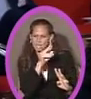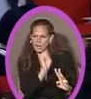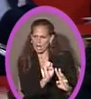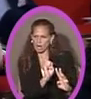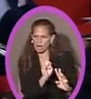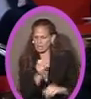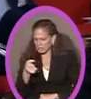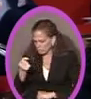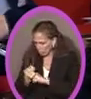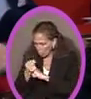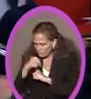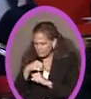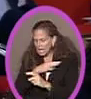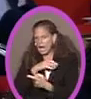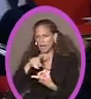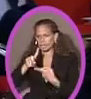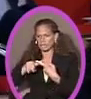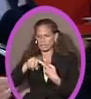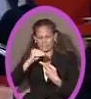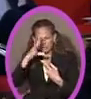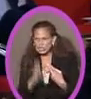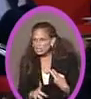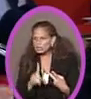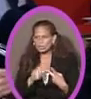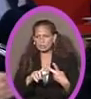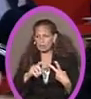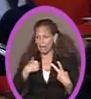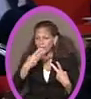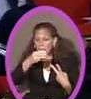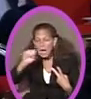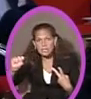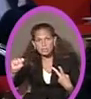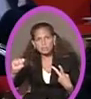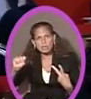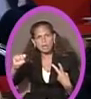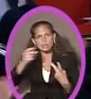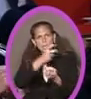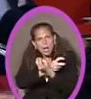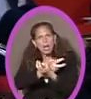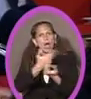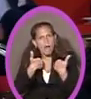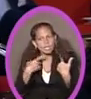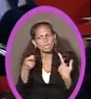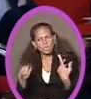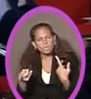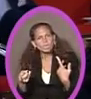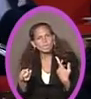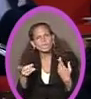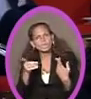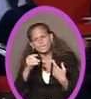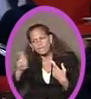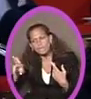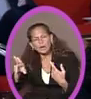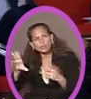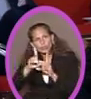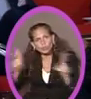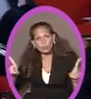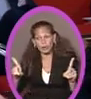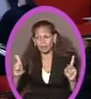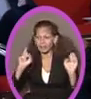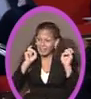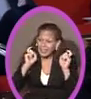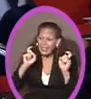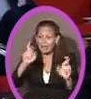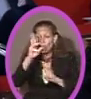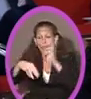staff to the teachers with masters and doctorates who are delivering the world-class education that brings you the